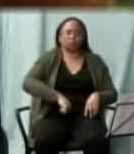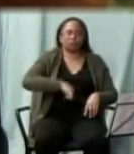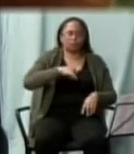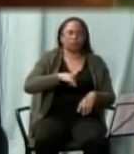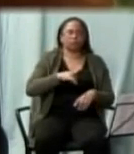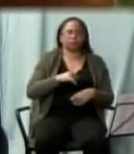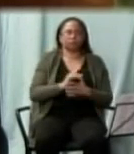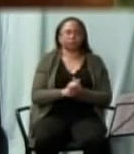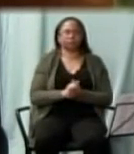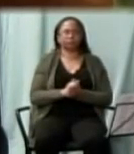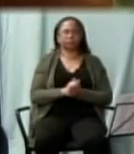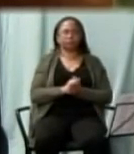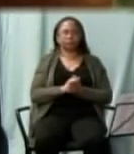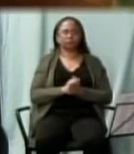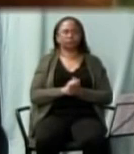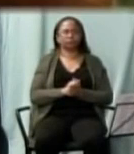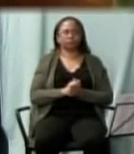them